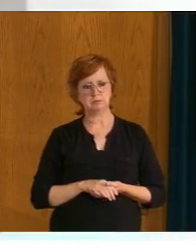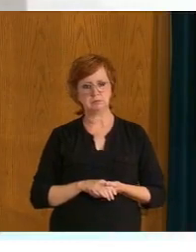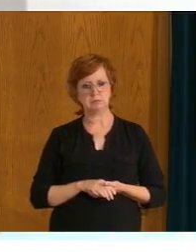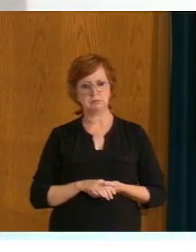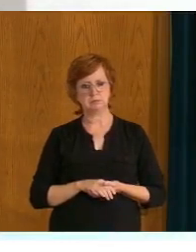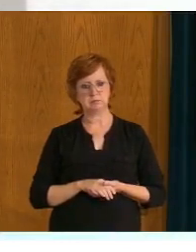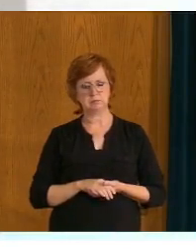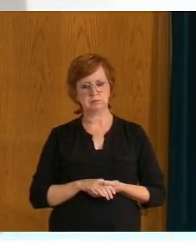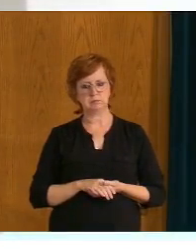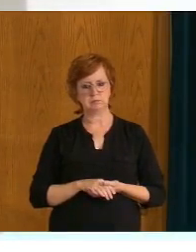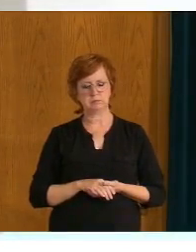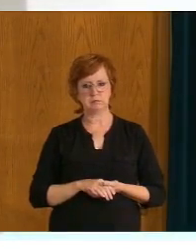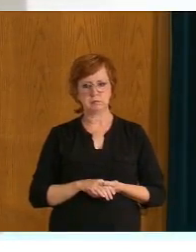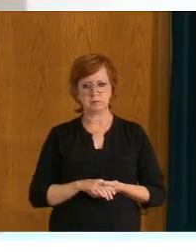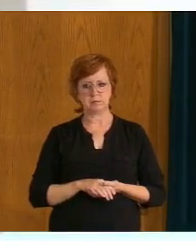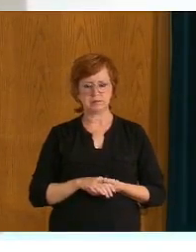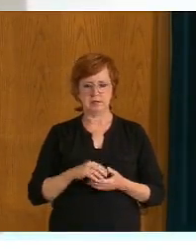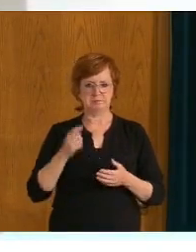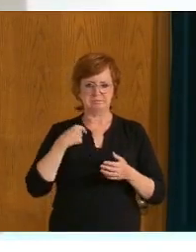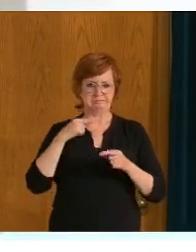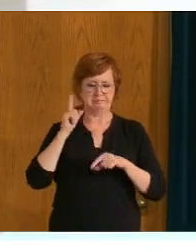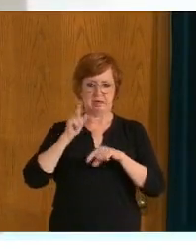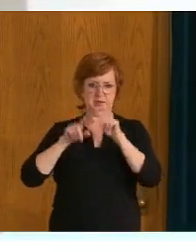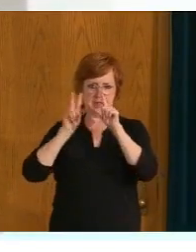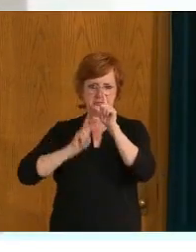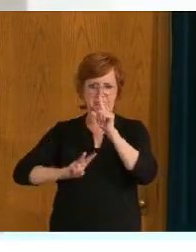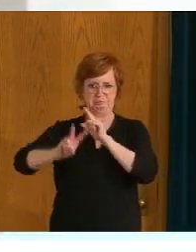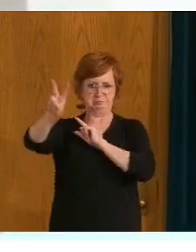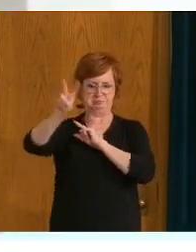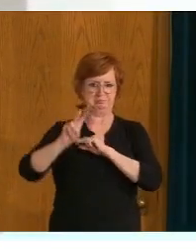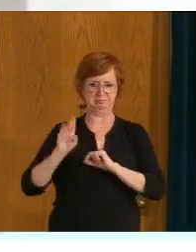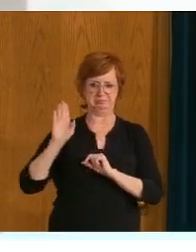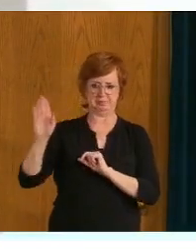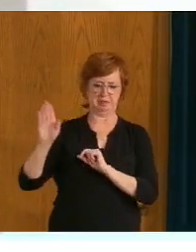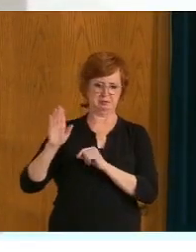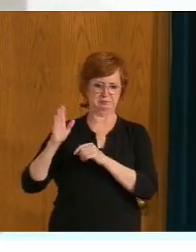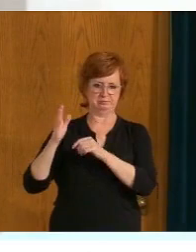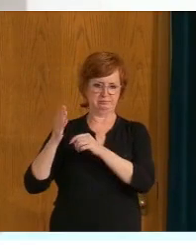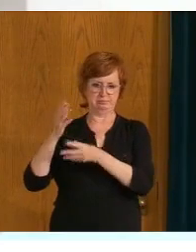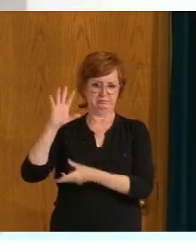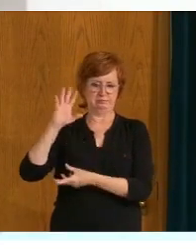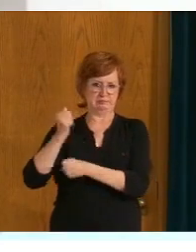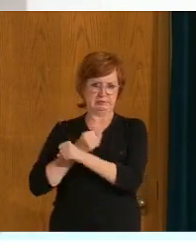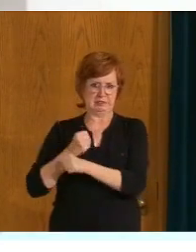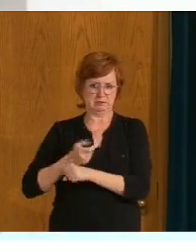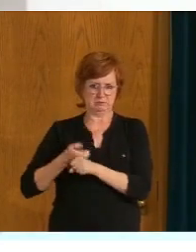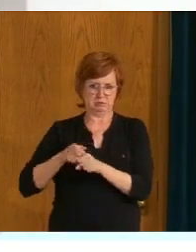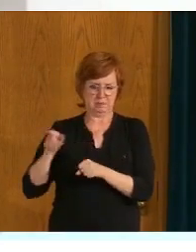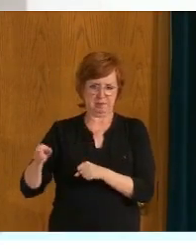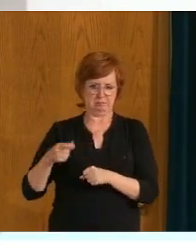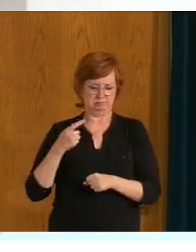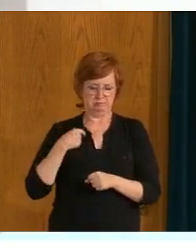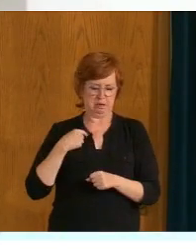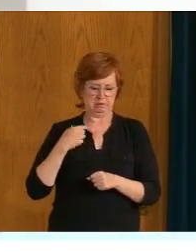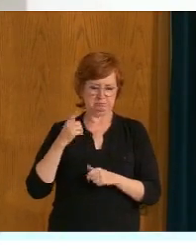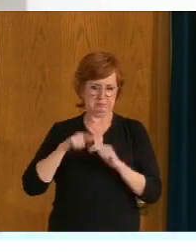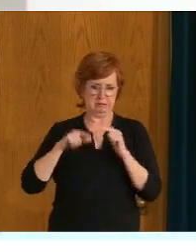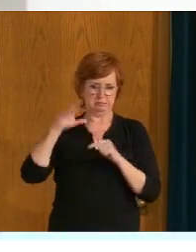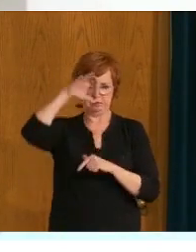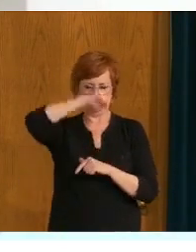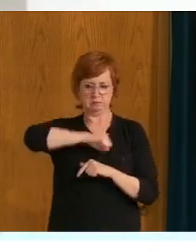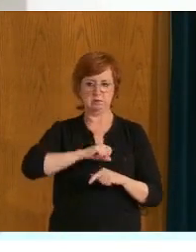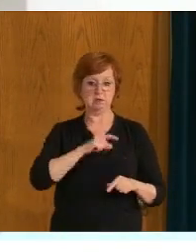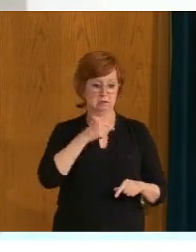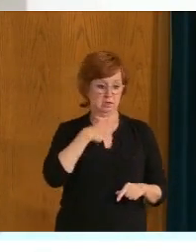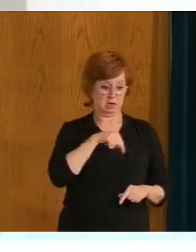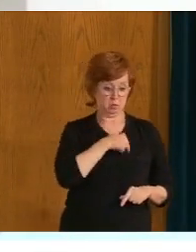You speculate on, you know, national data or data from other provinces. I think we do continue to look closely at data from Saskatchewan and we